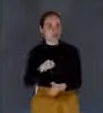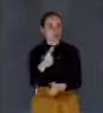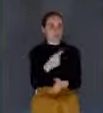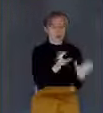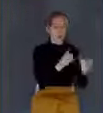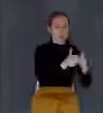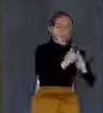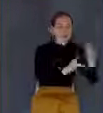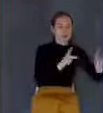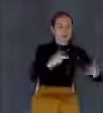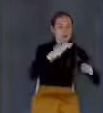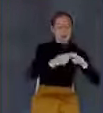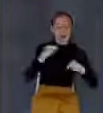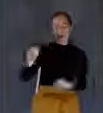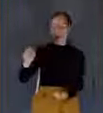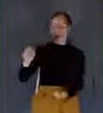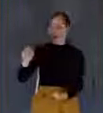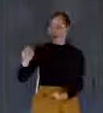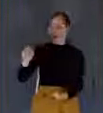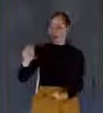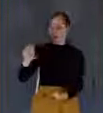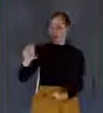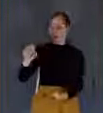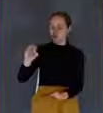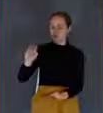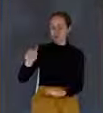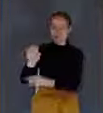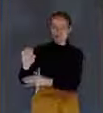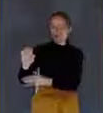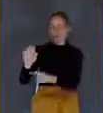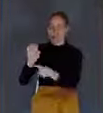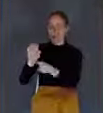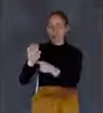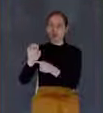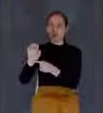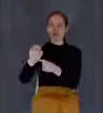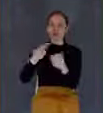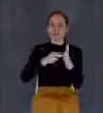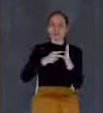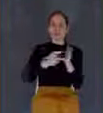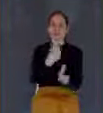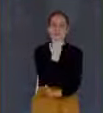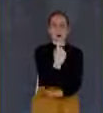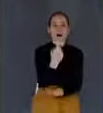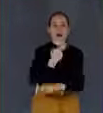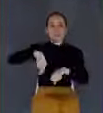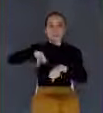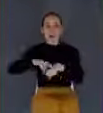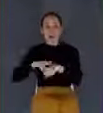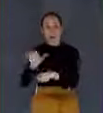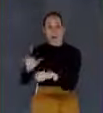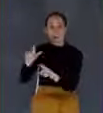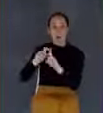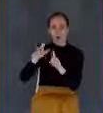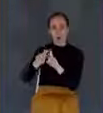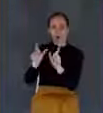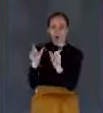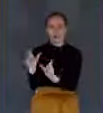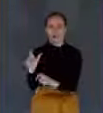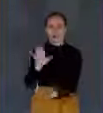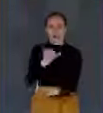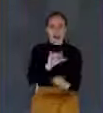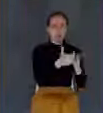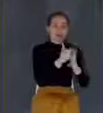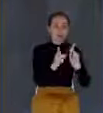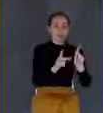words, mono meaning one, physicist meaning nature. And the Monophysites taught that Jesus didn't have two natures, a divine nature